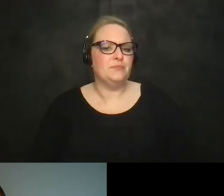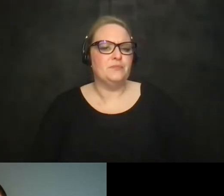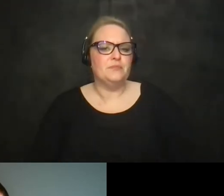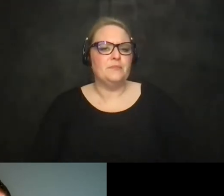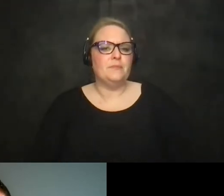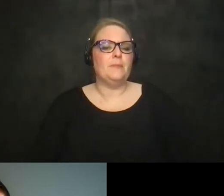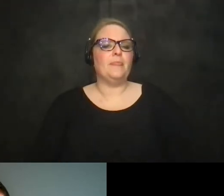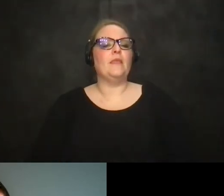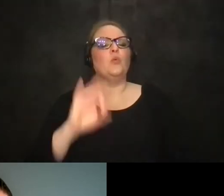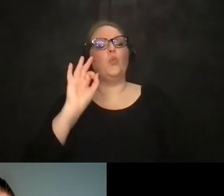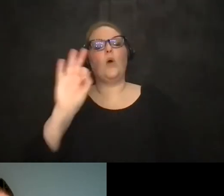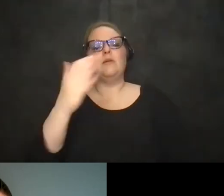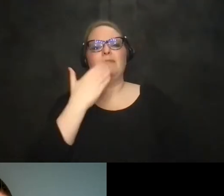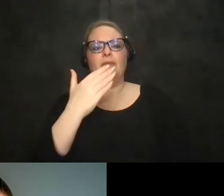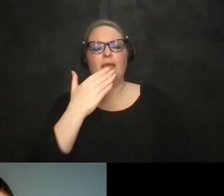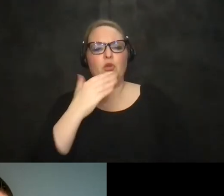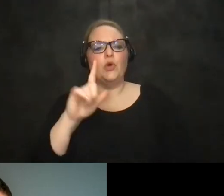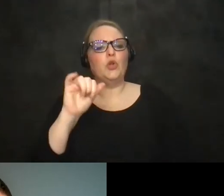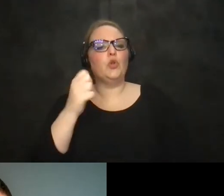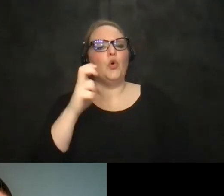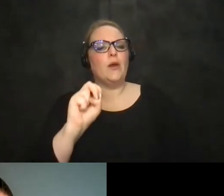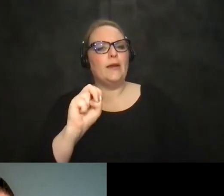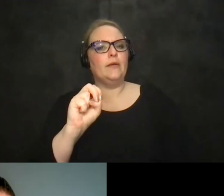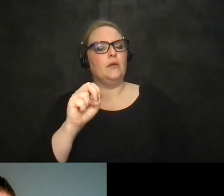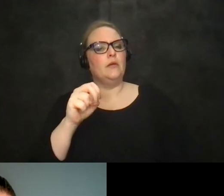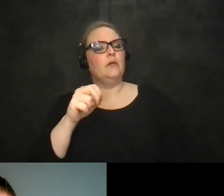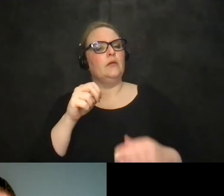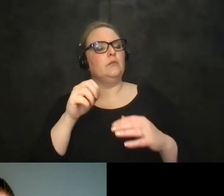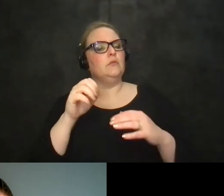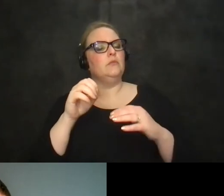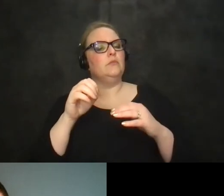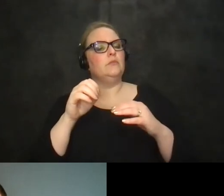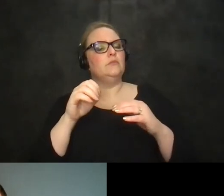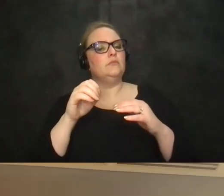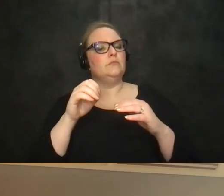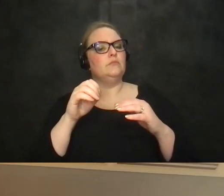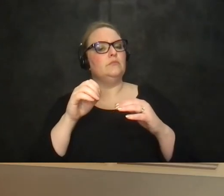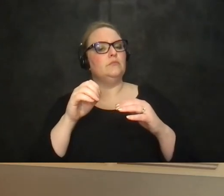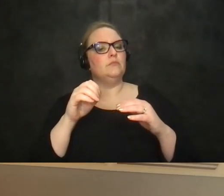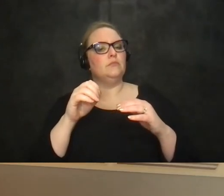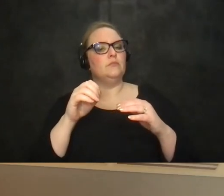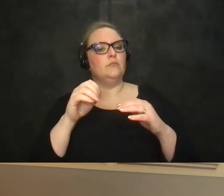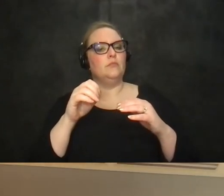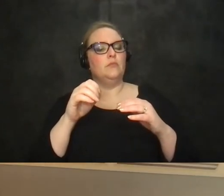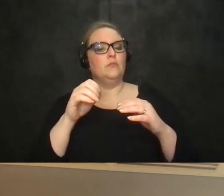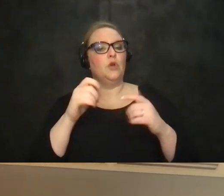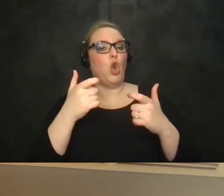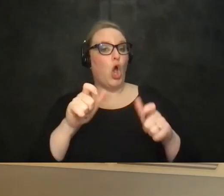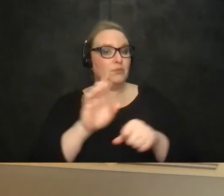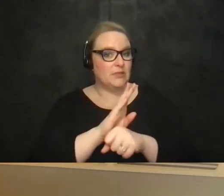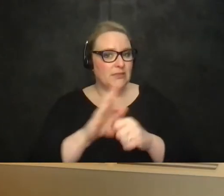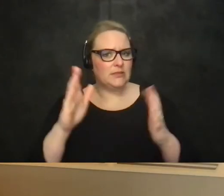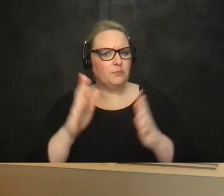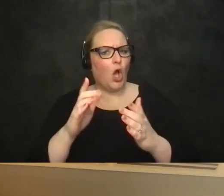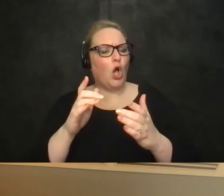excellent thank you and and then lauren uh anything where would you point either large or small businesses towards